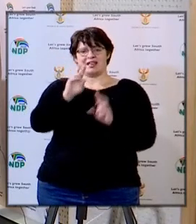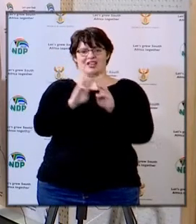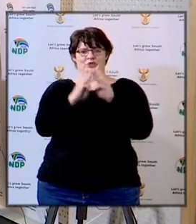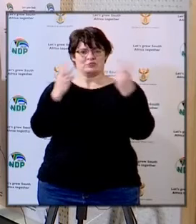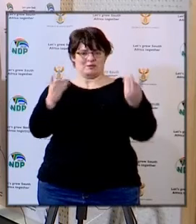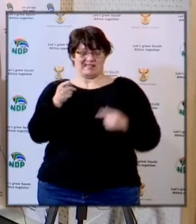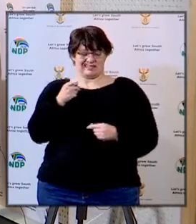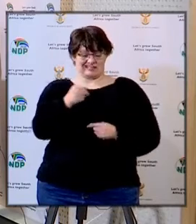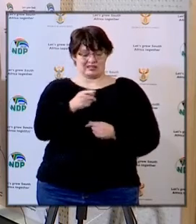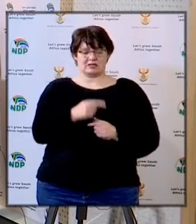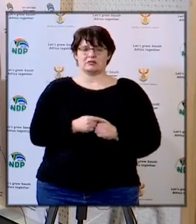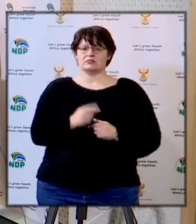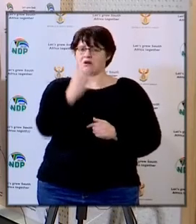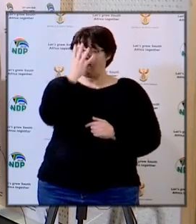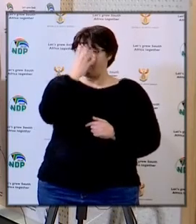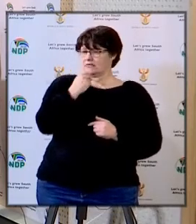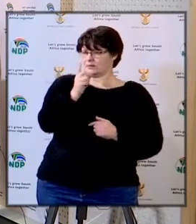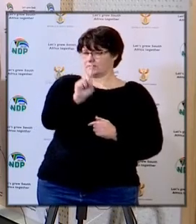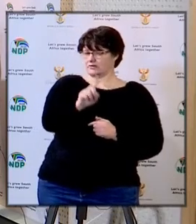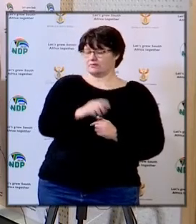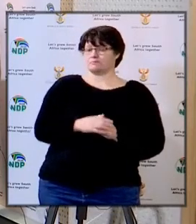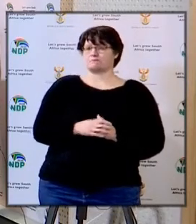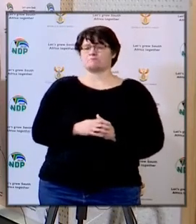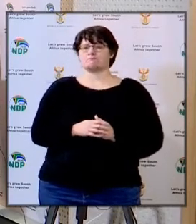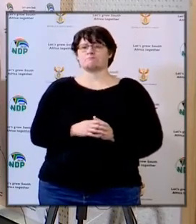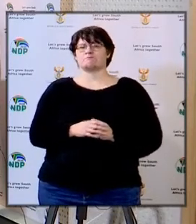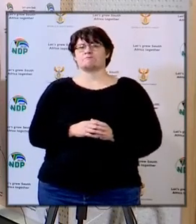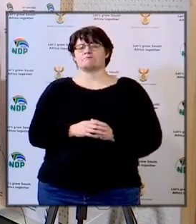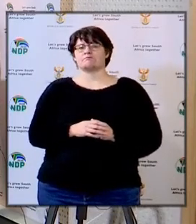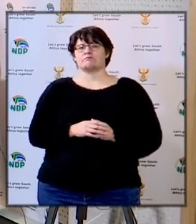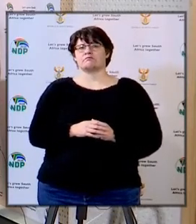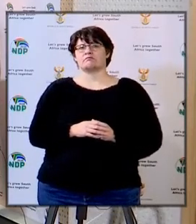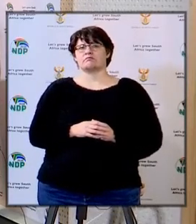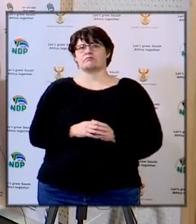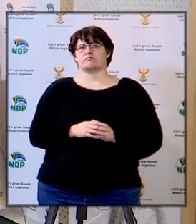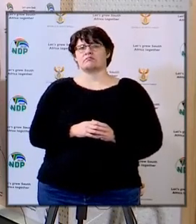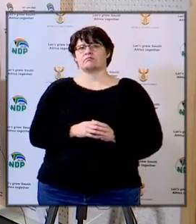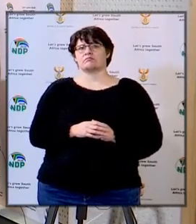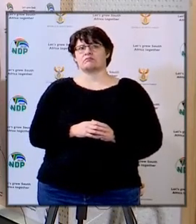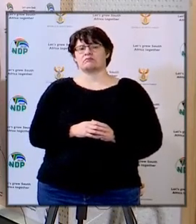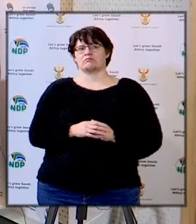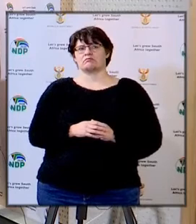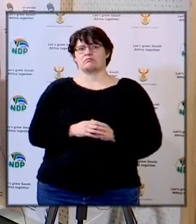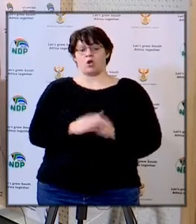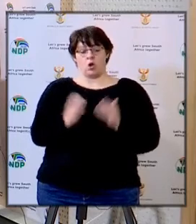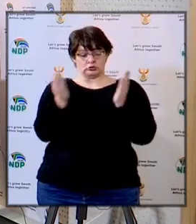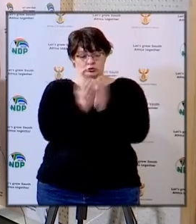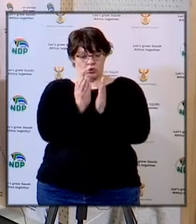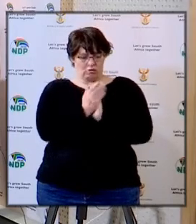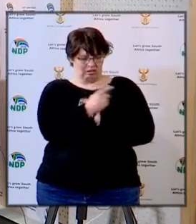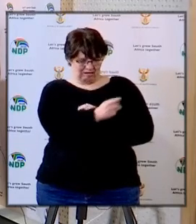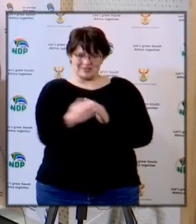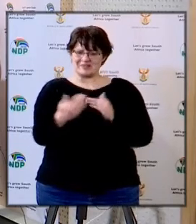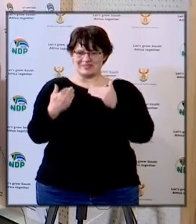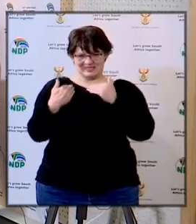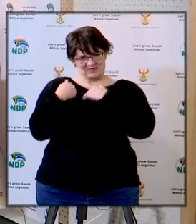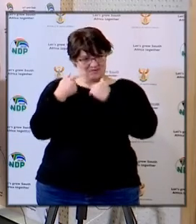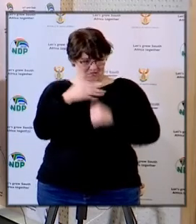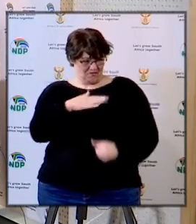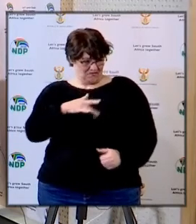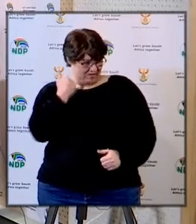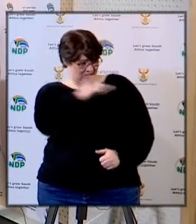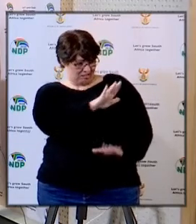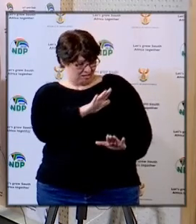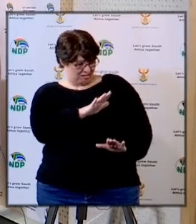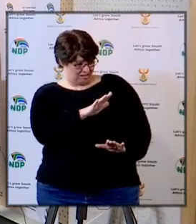newspaper he's asking do you feel the science is clear enough to show schools are safe to